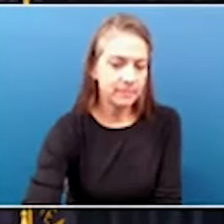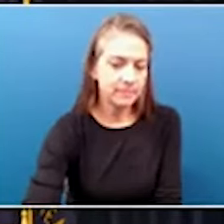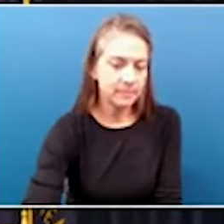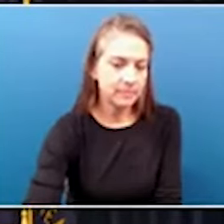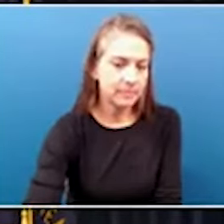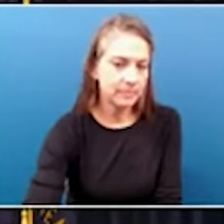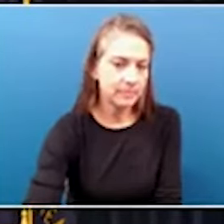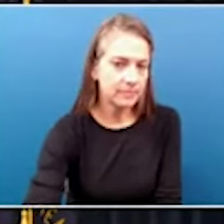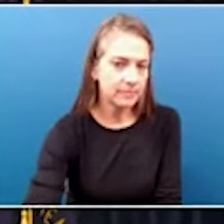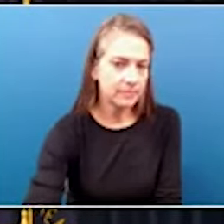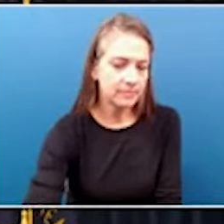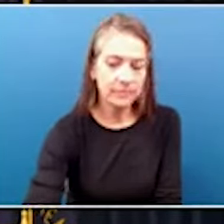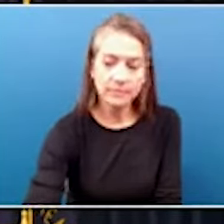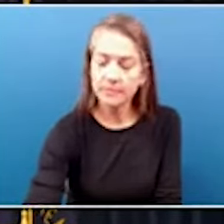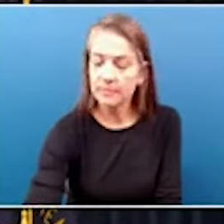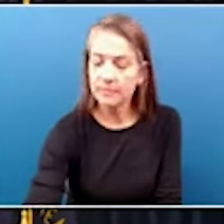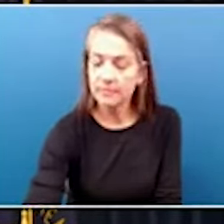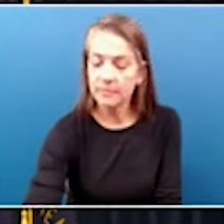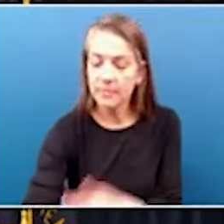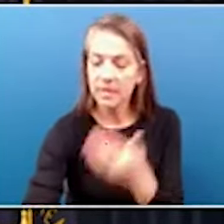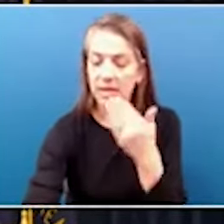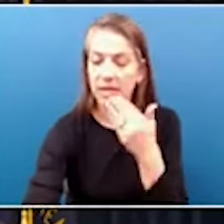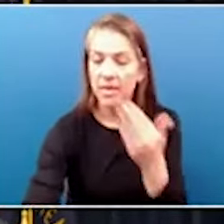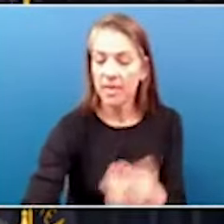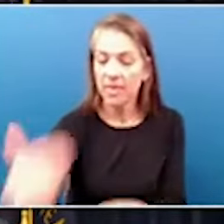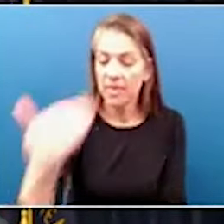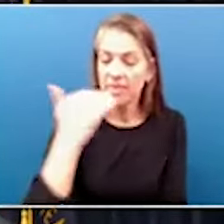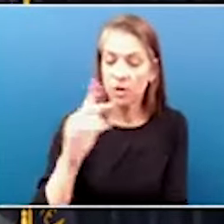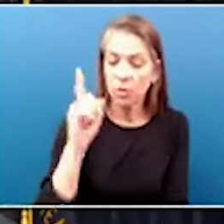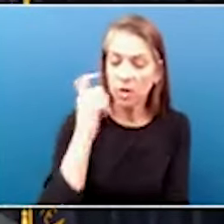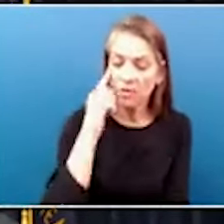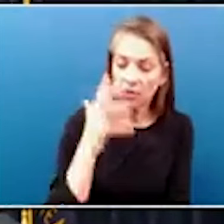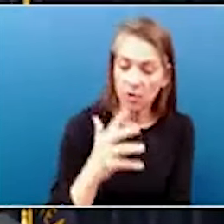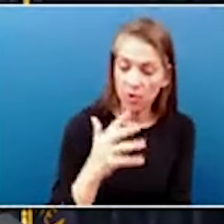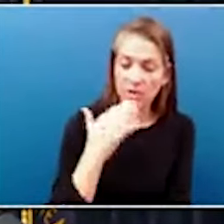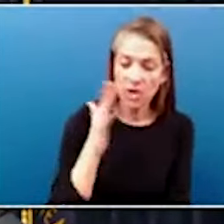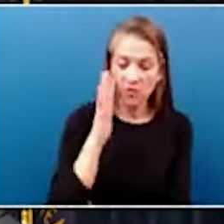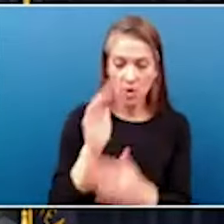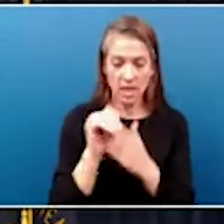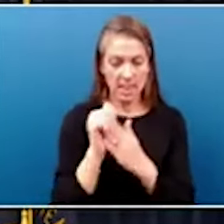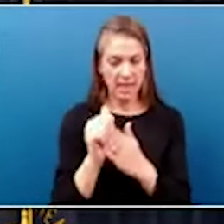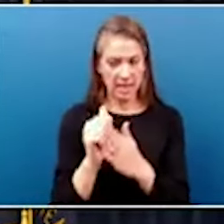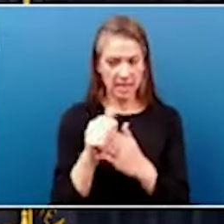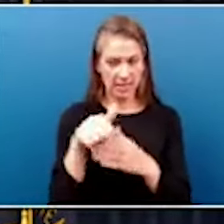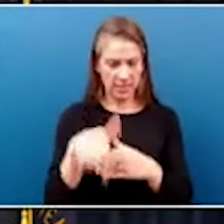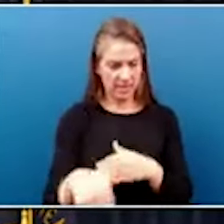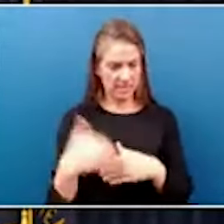Thank you. And Governor Beshear, thank you for leading the charge this past year. Yes, sir.